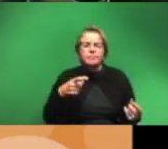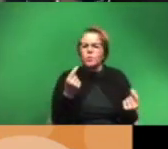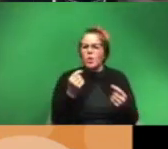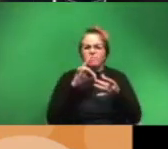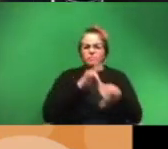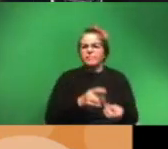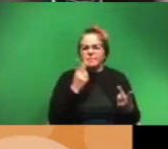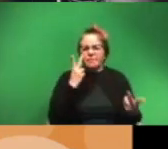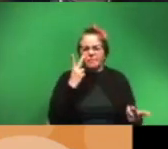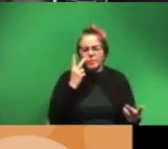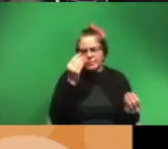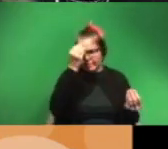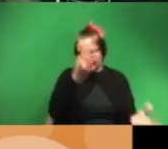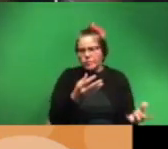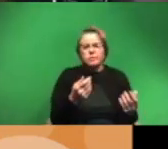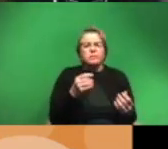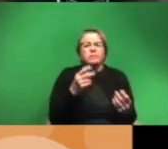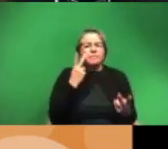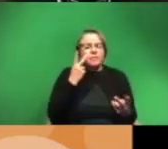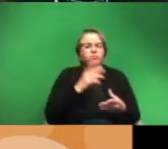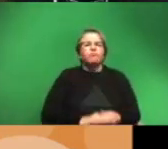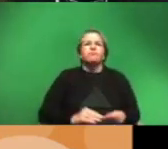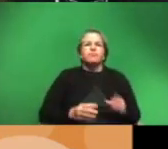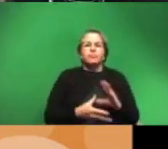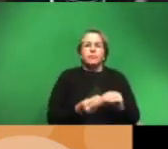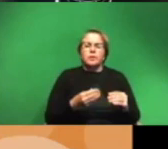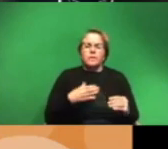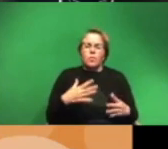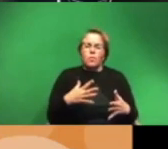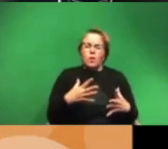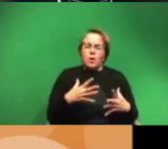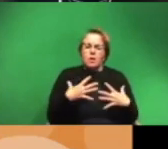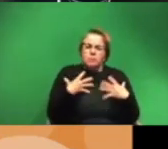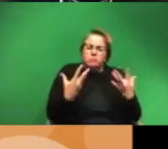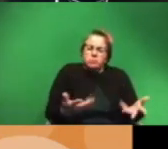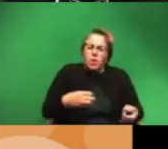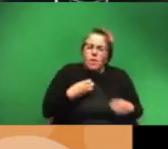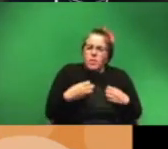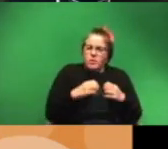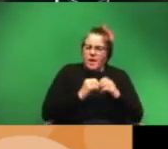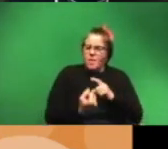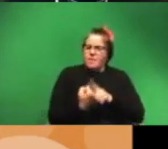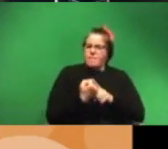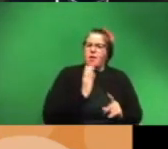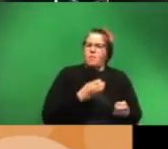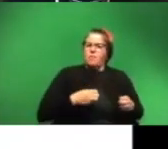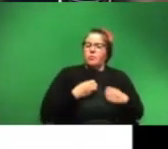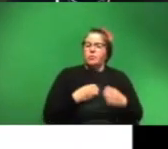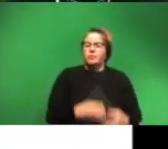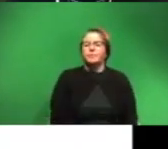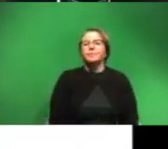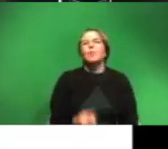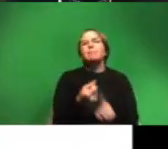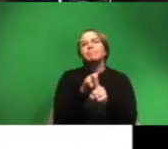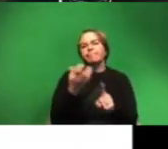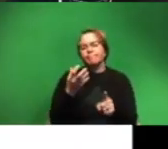visual information that visual narrative that actually elicits that emotion and how can it affect our emotional states so to expand on that what i'm